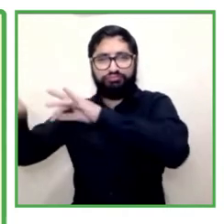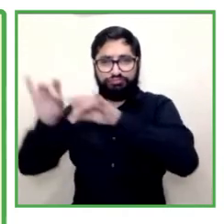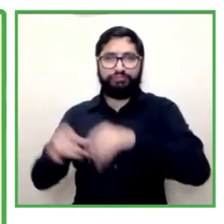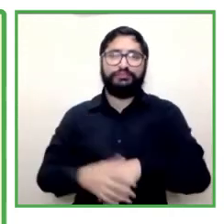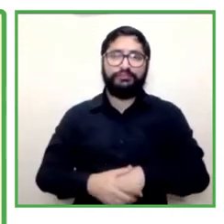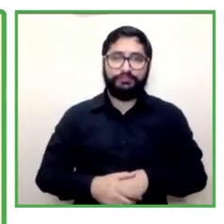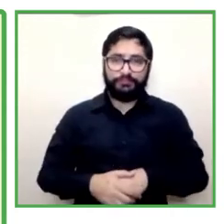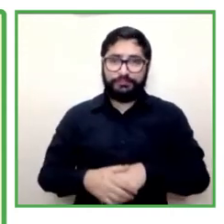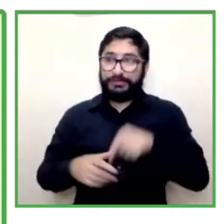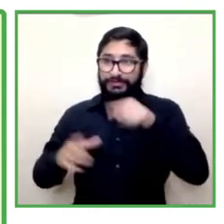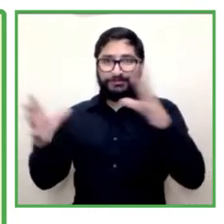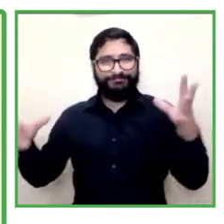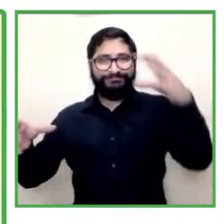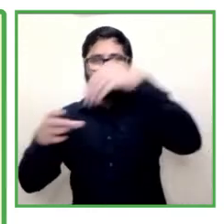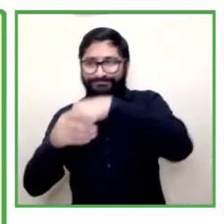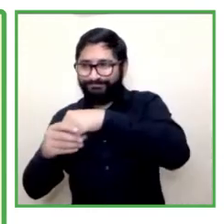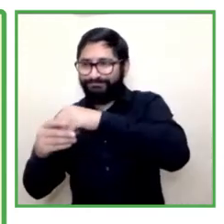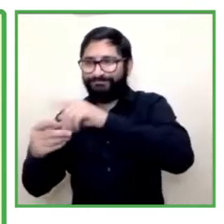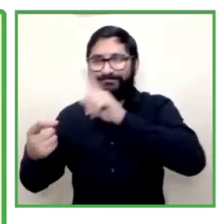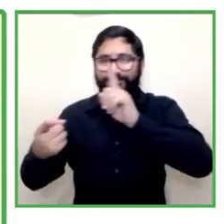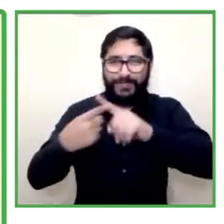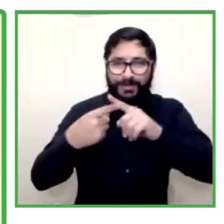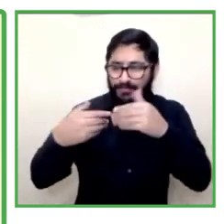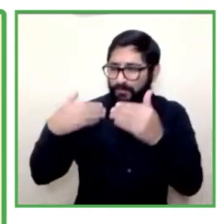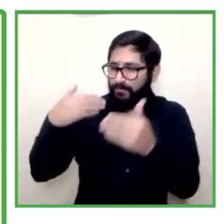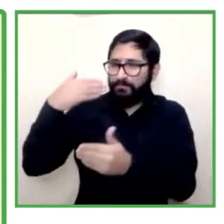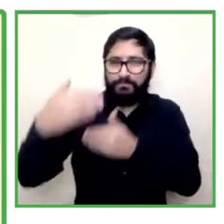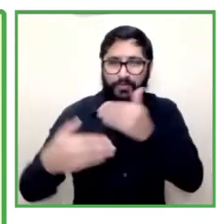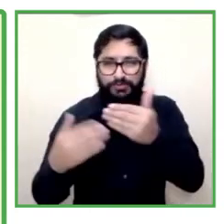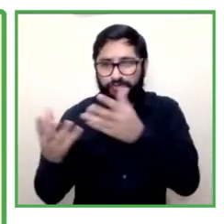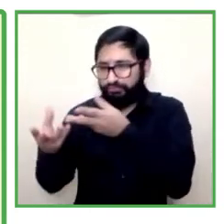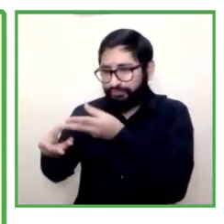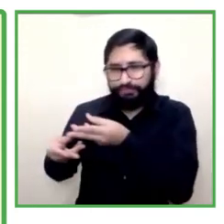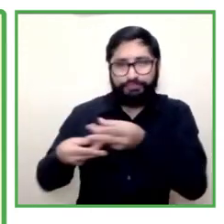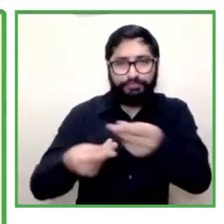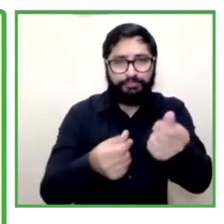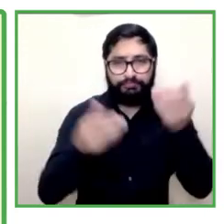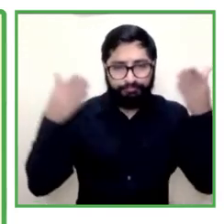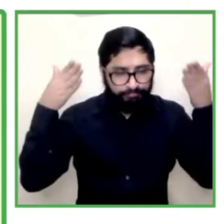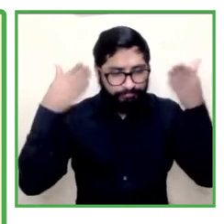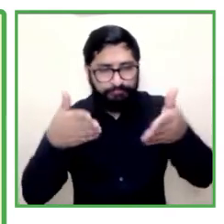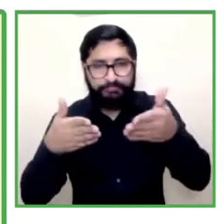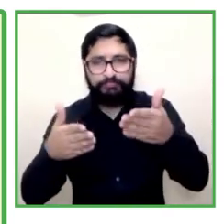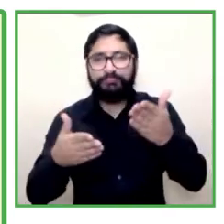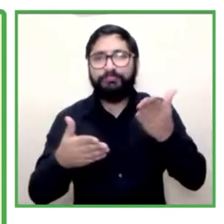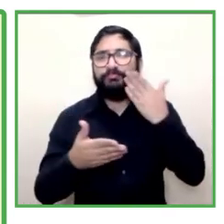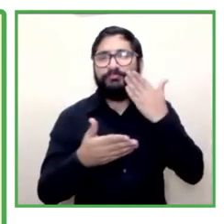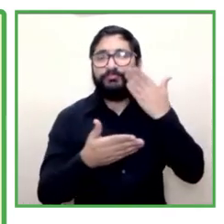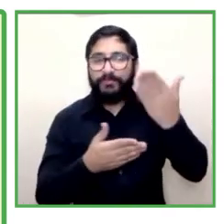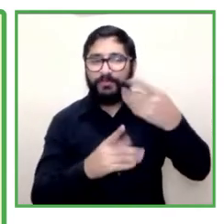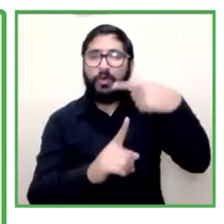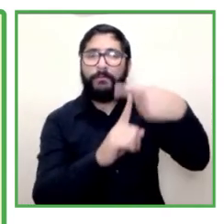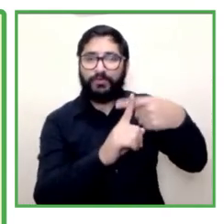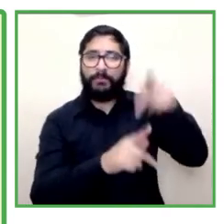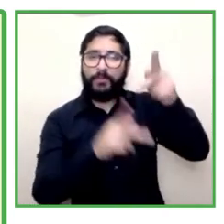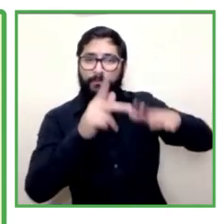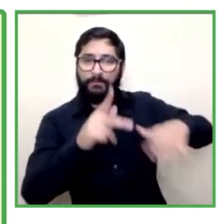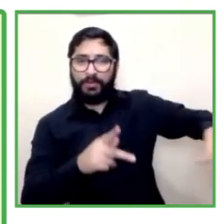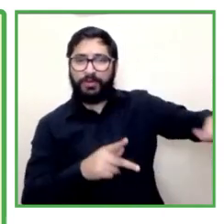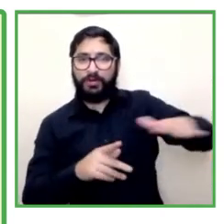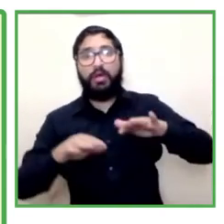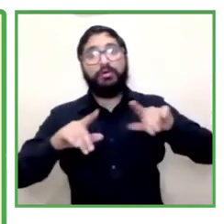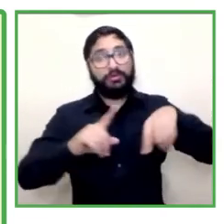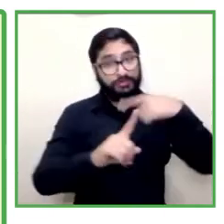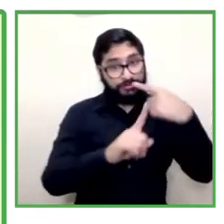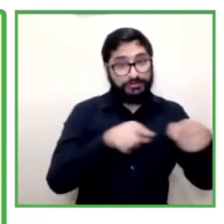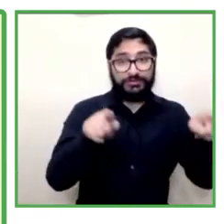this capital is analyzed all the members are analyzed we are doing this and of course we have to be a